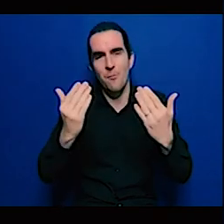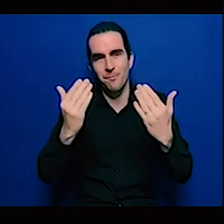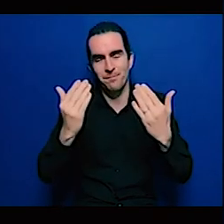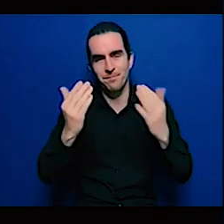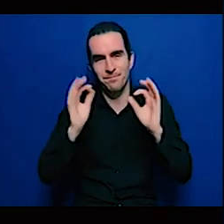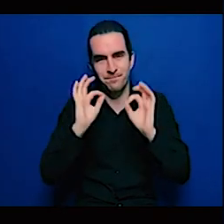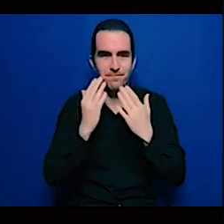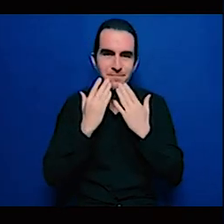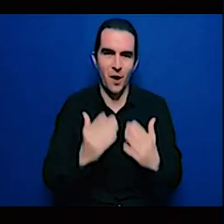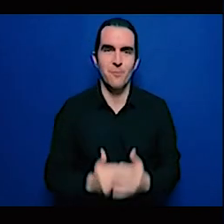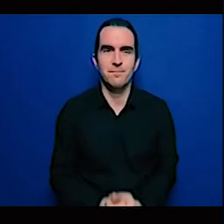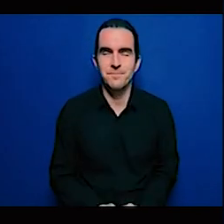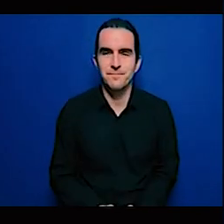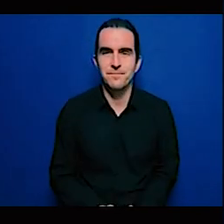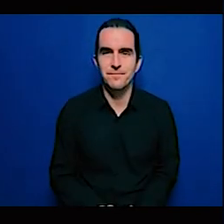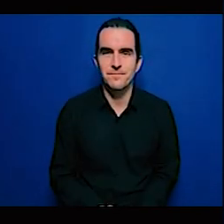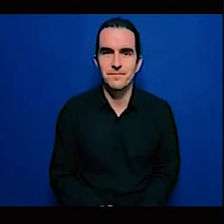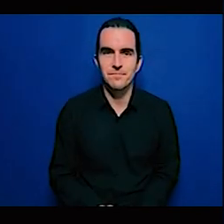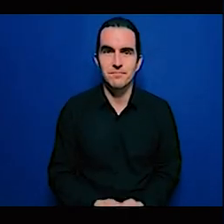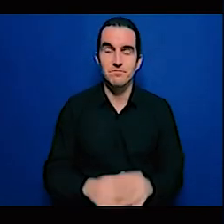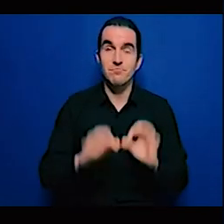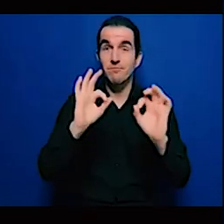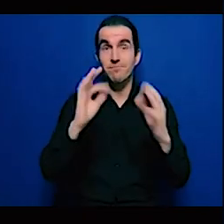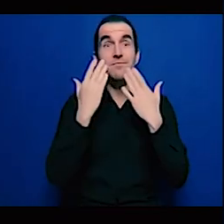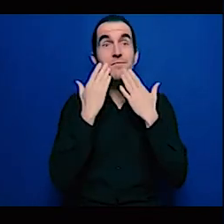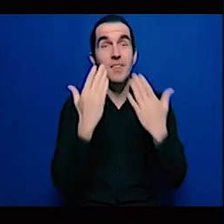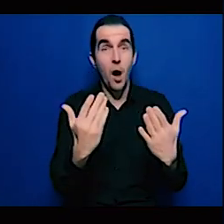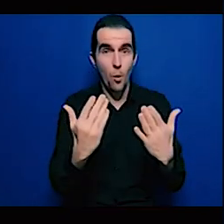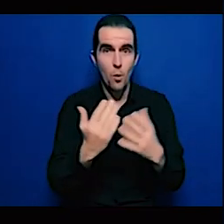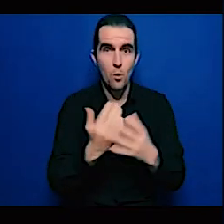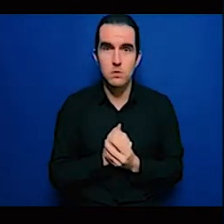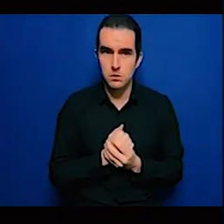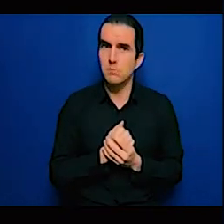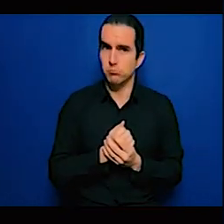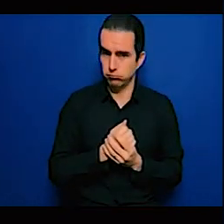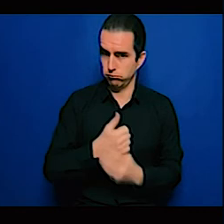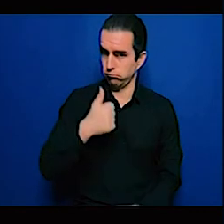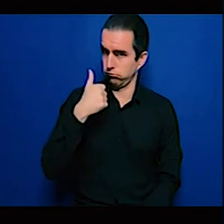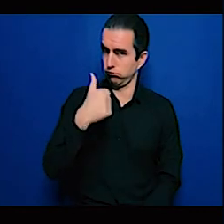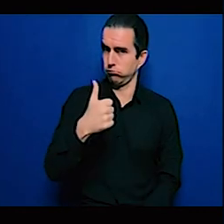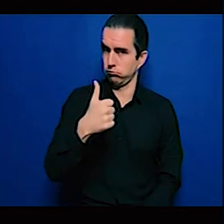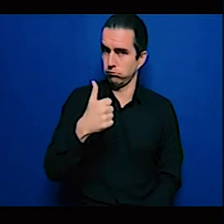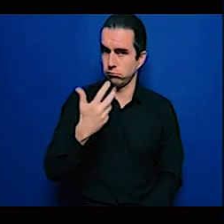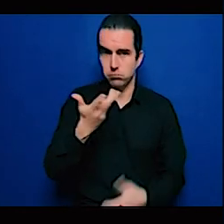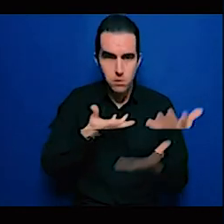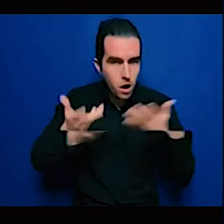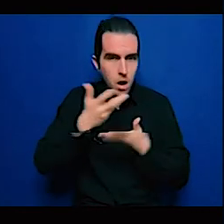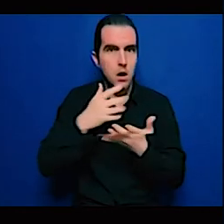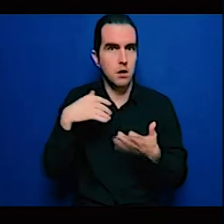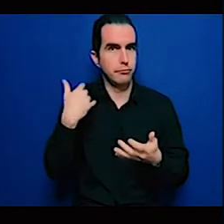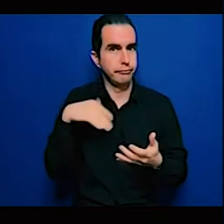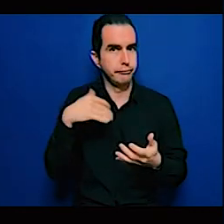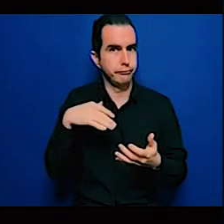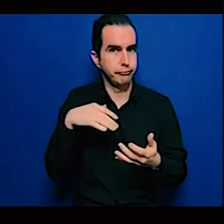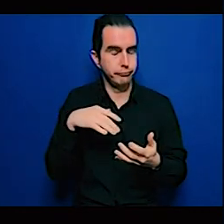thank you so much for the diverse perspectives as Al-Kalay said